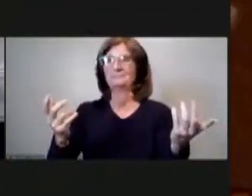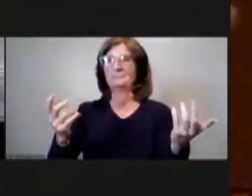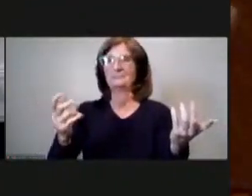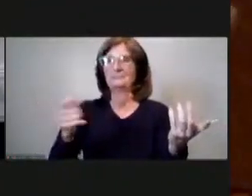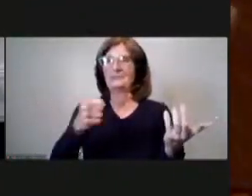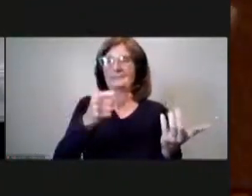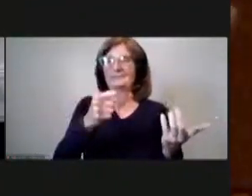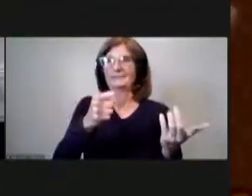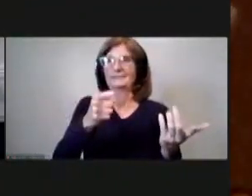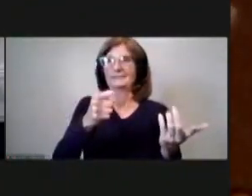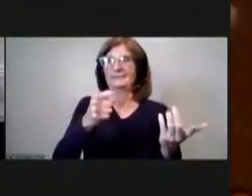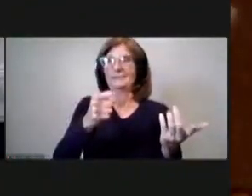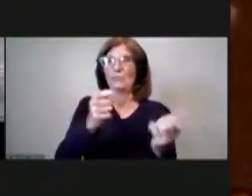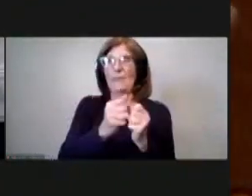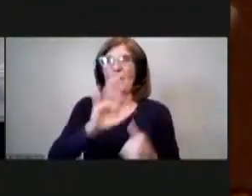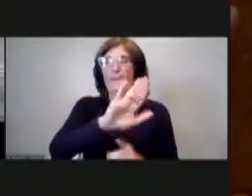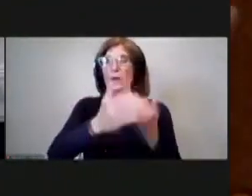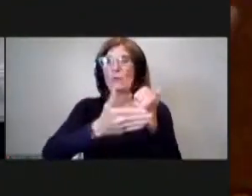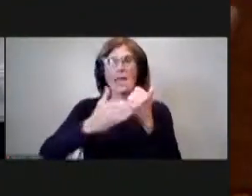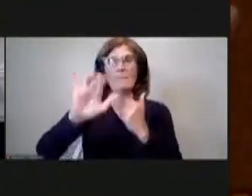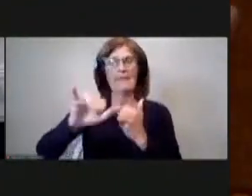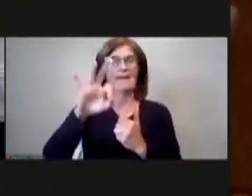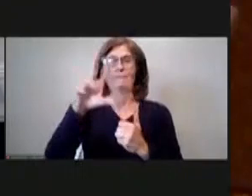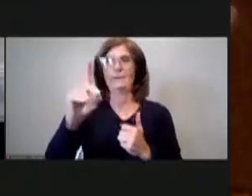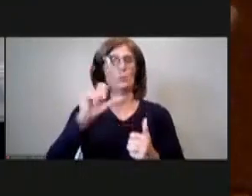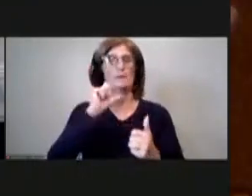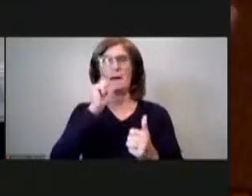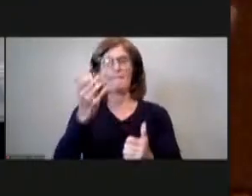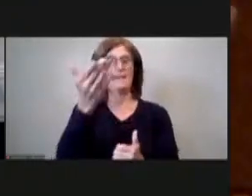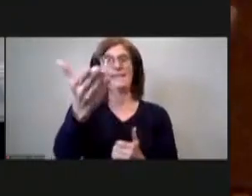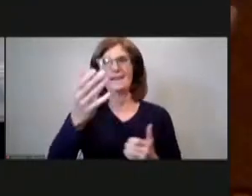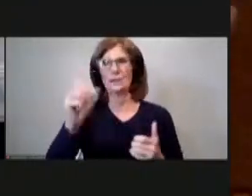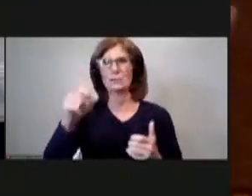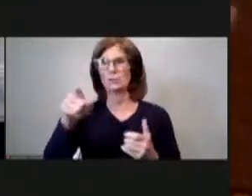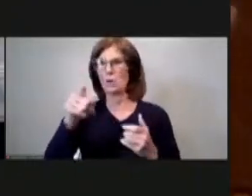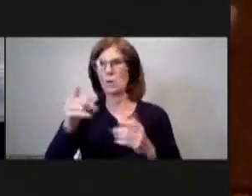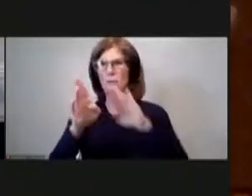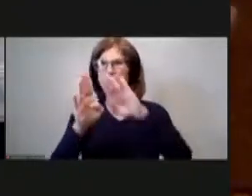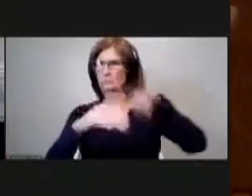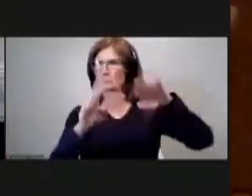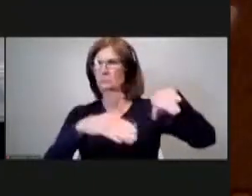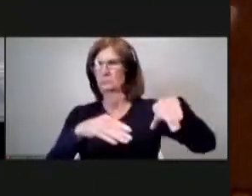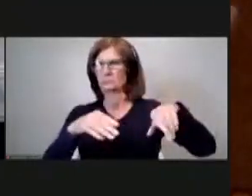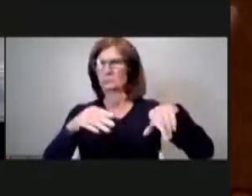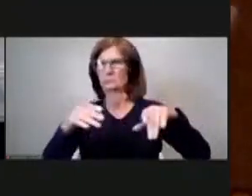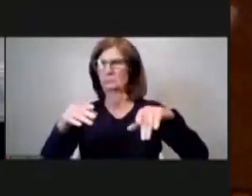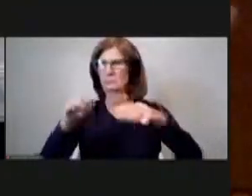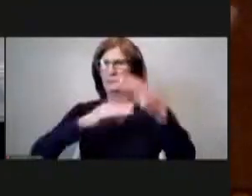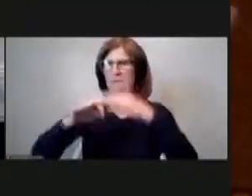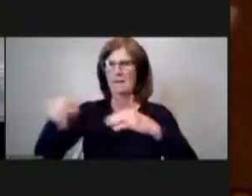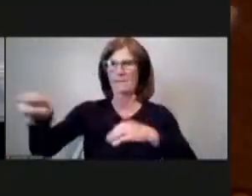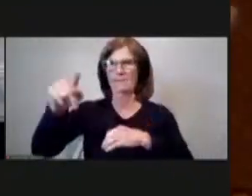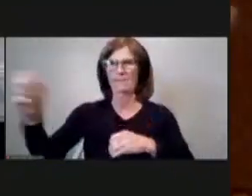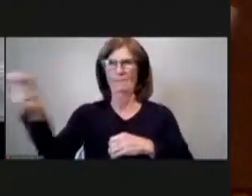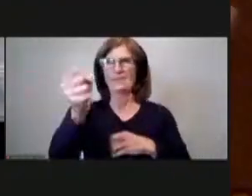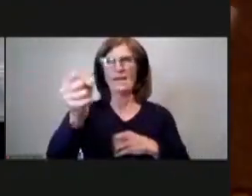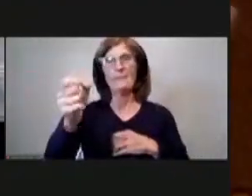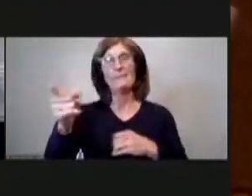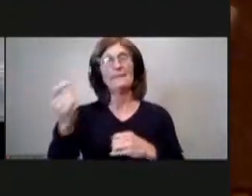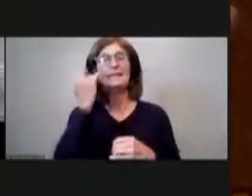and uh you know is there i'm curious enough to like if we're going to talk about